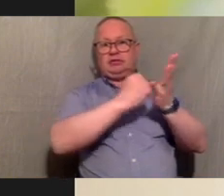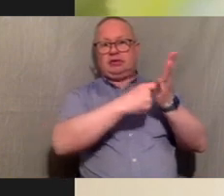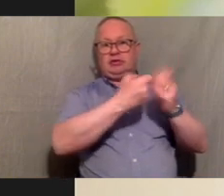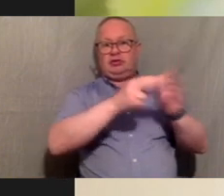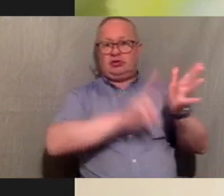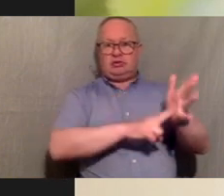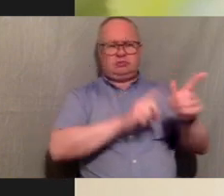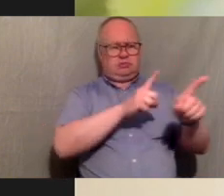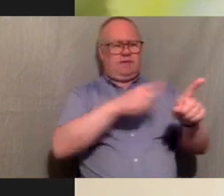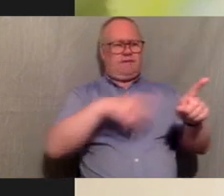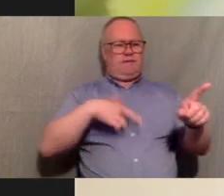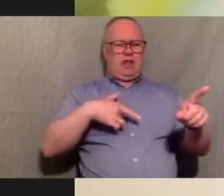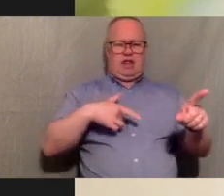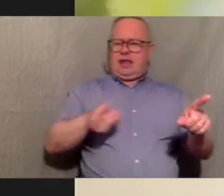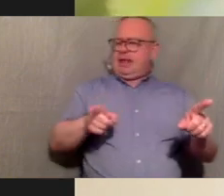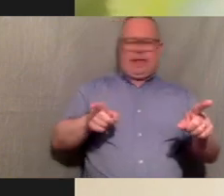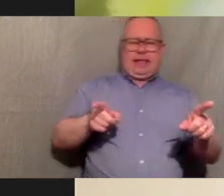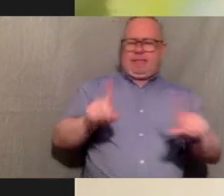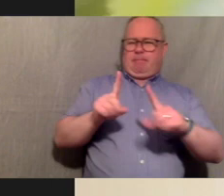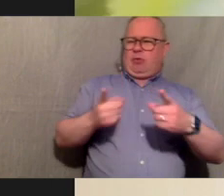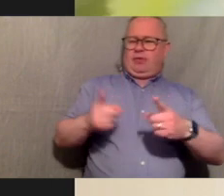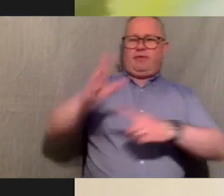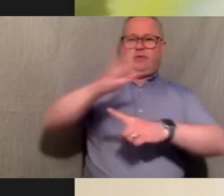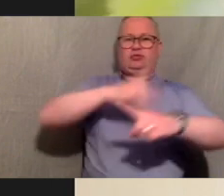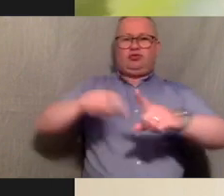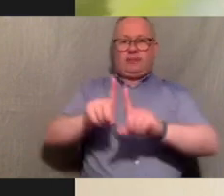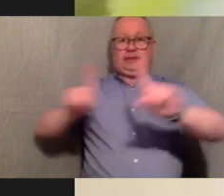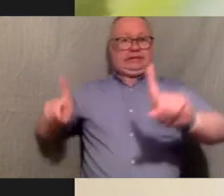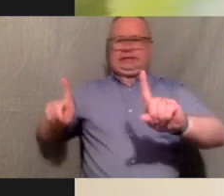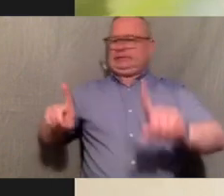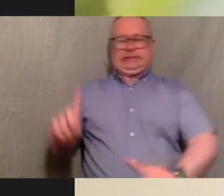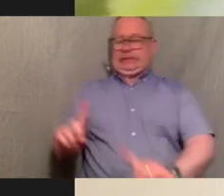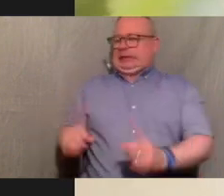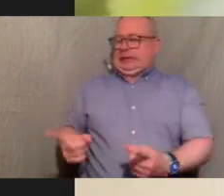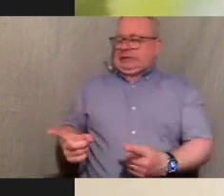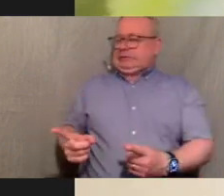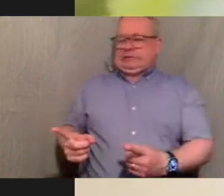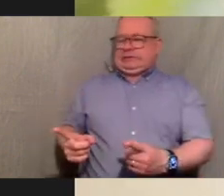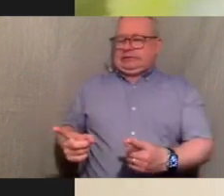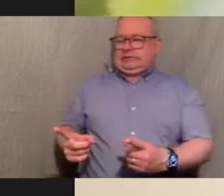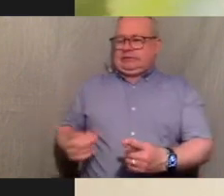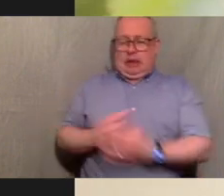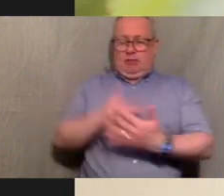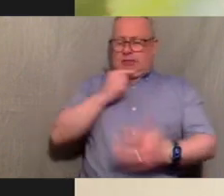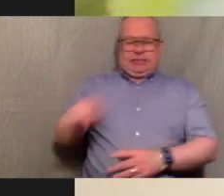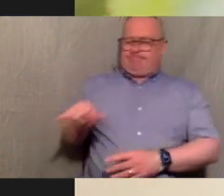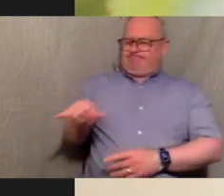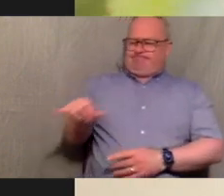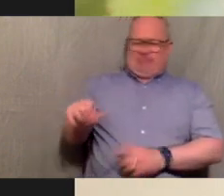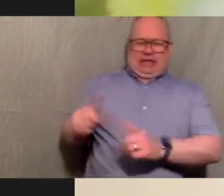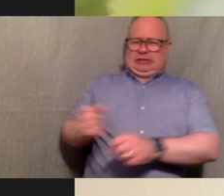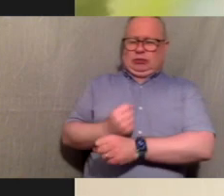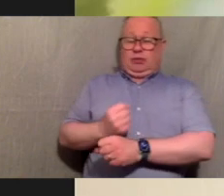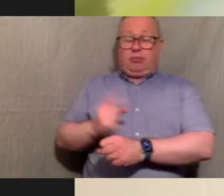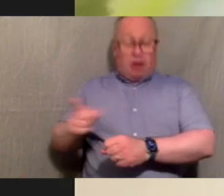do it with a socially distancing in place and one of the things that made me so so proud on the day was that everyone kept in line with it and everyone